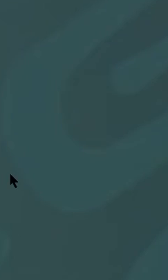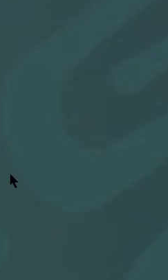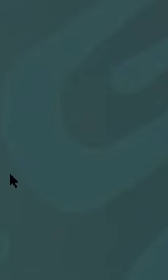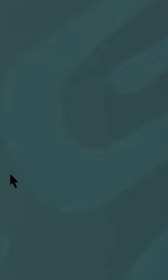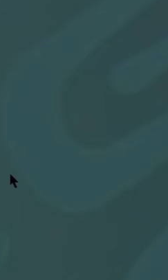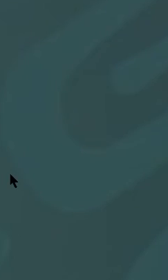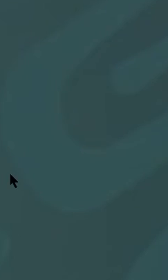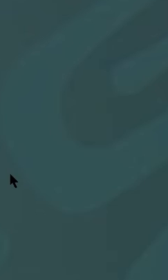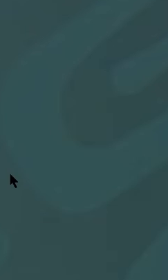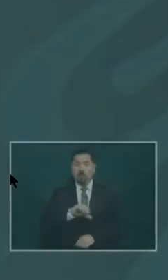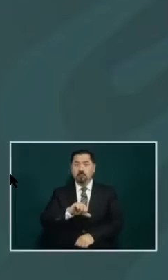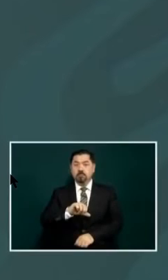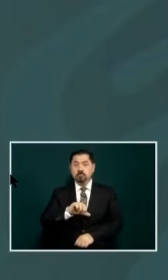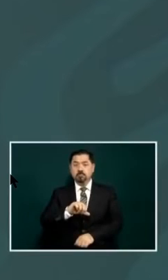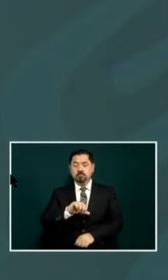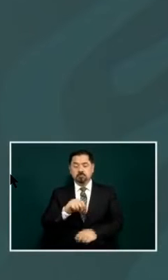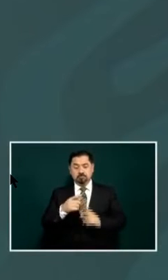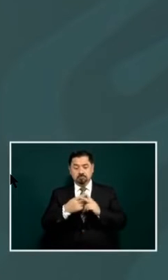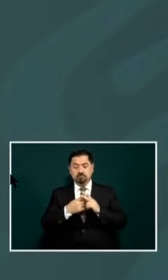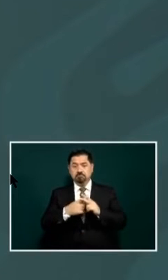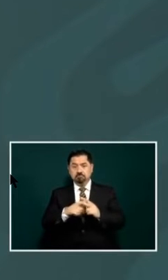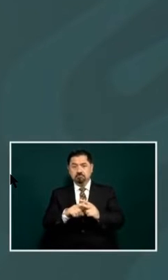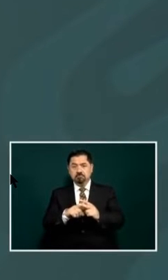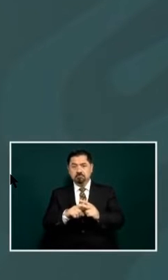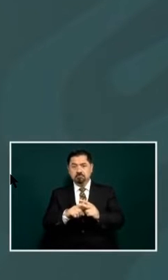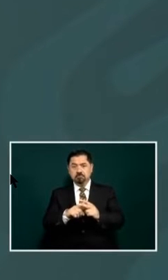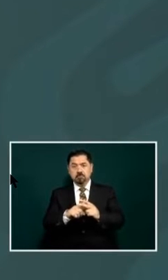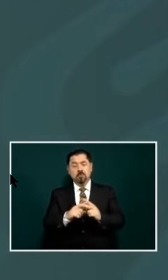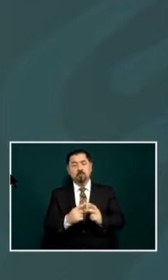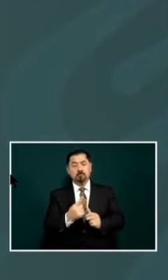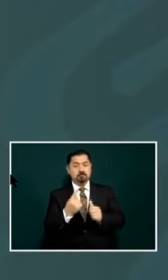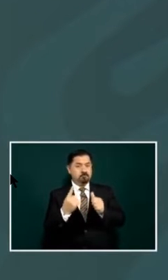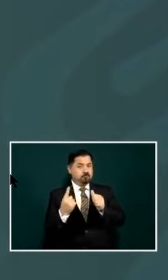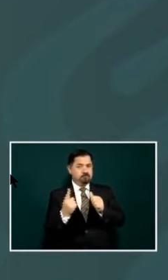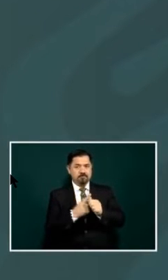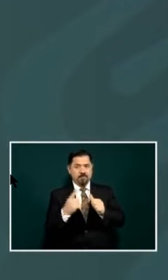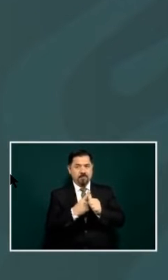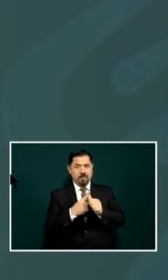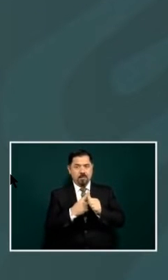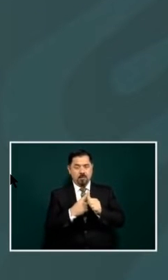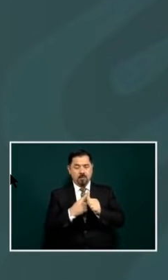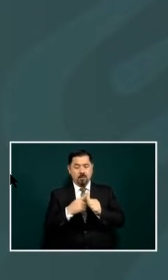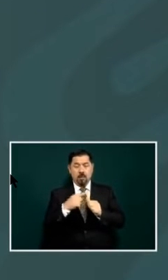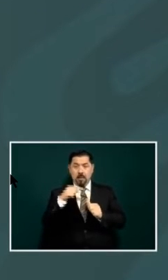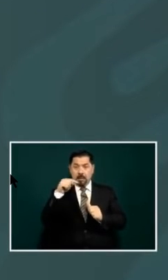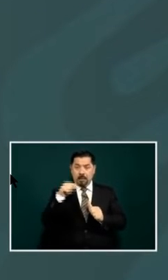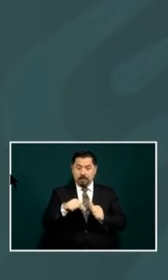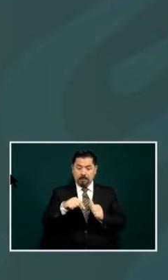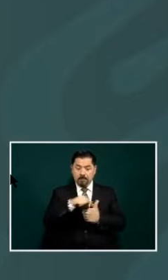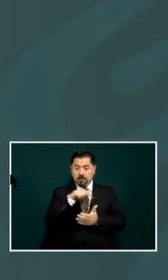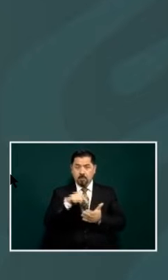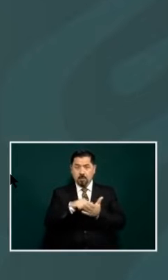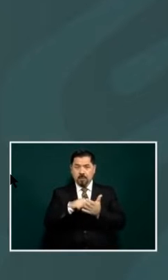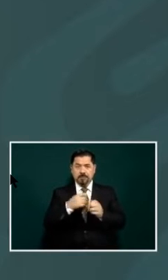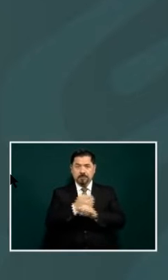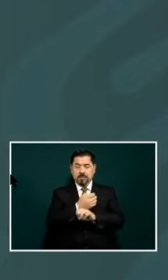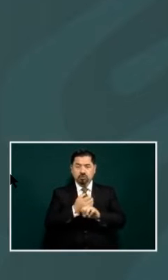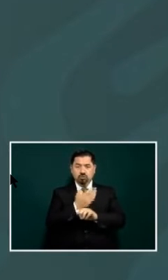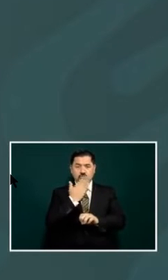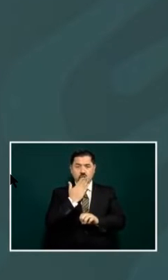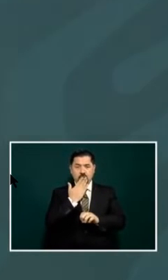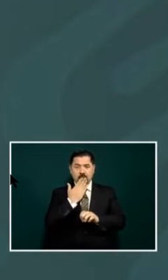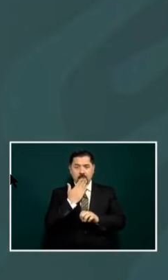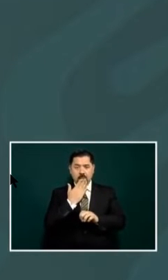today do we have to do this evaluation here in Sonora